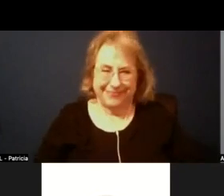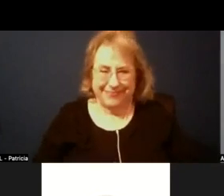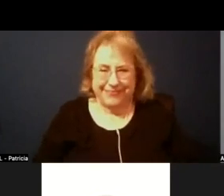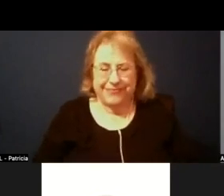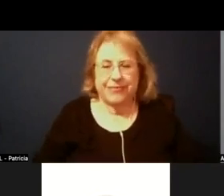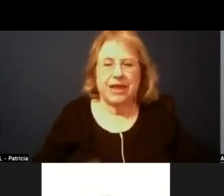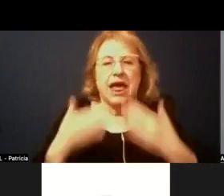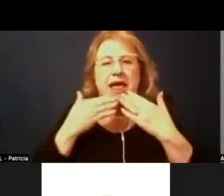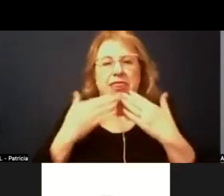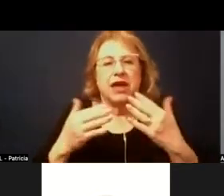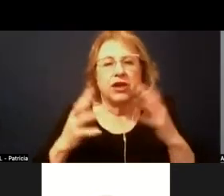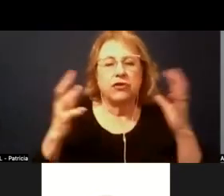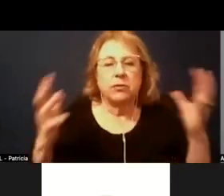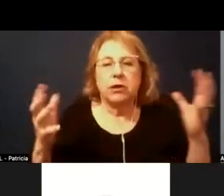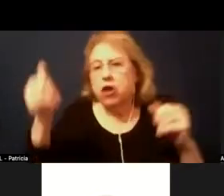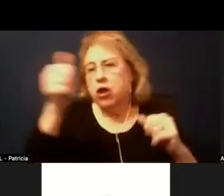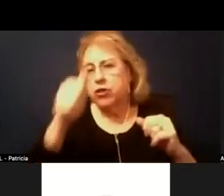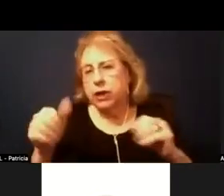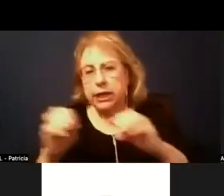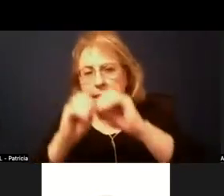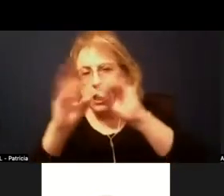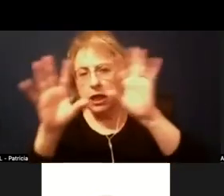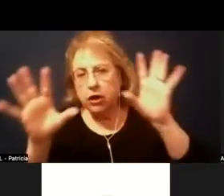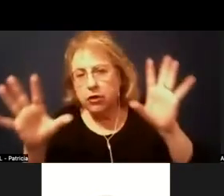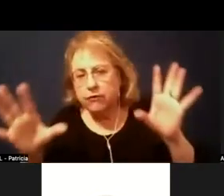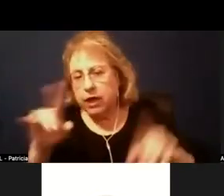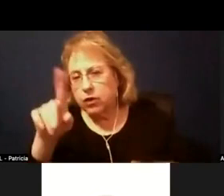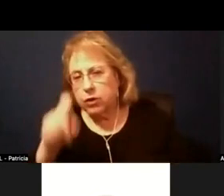thank you very much are there any clarifying questions from the board